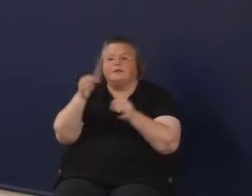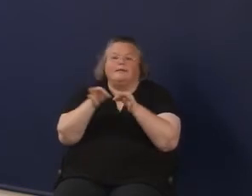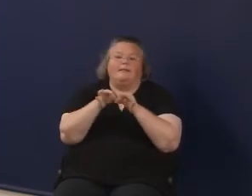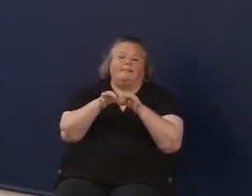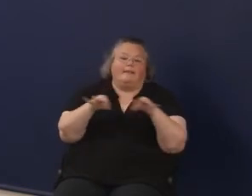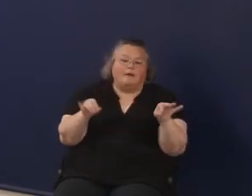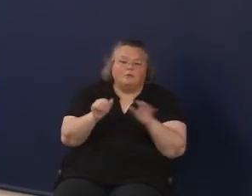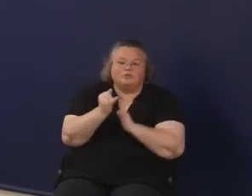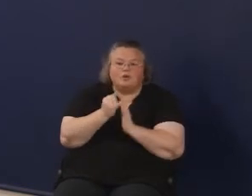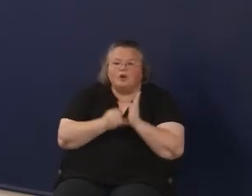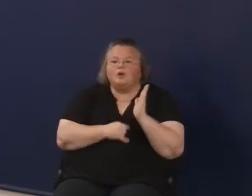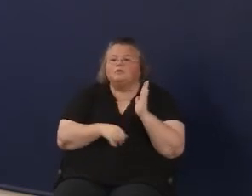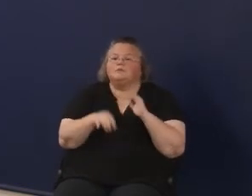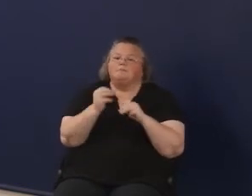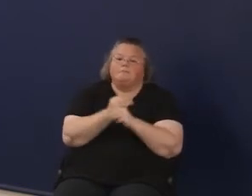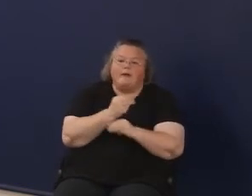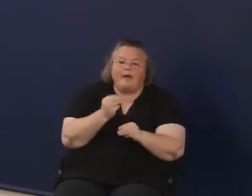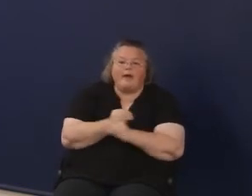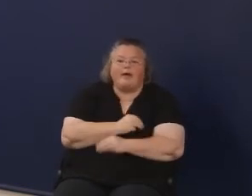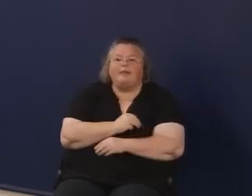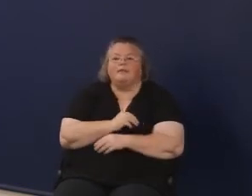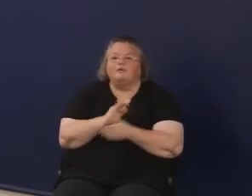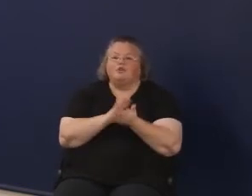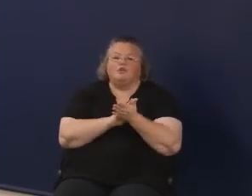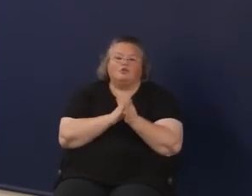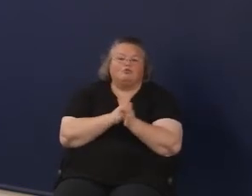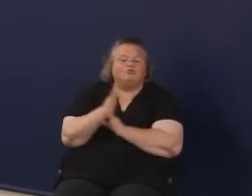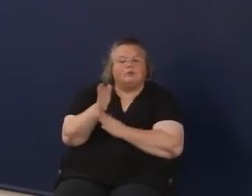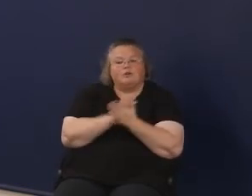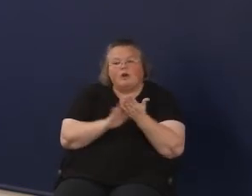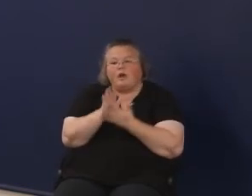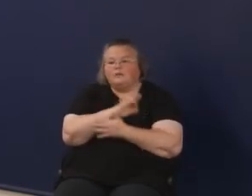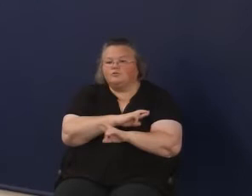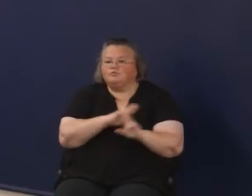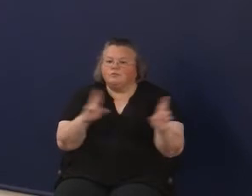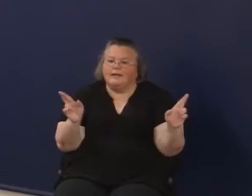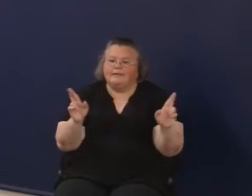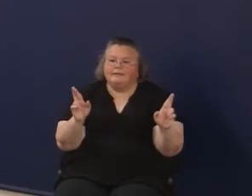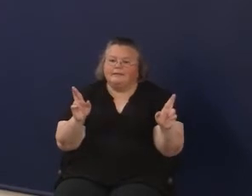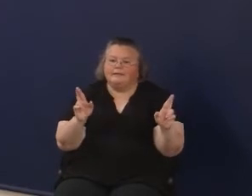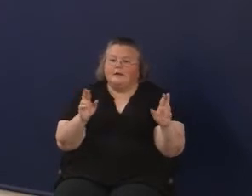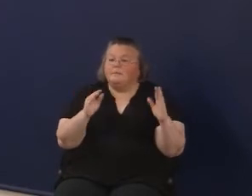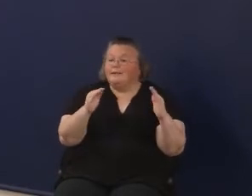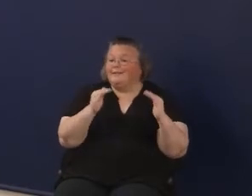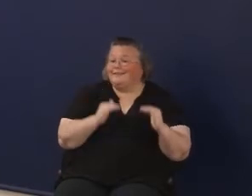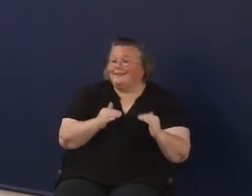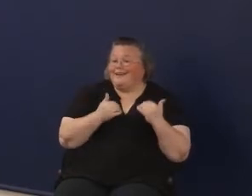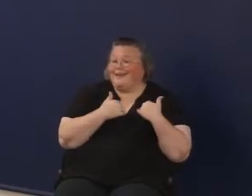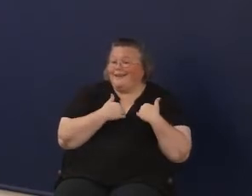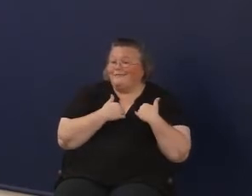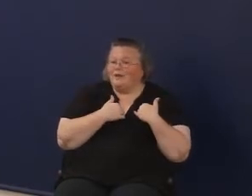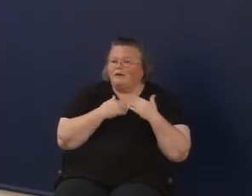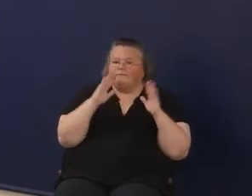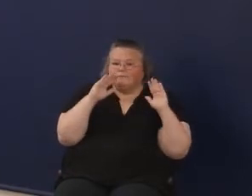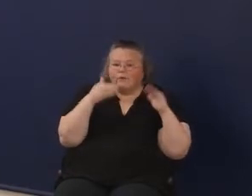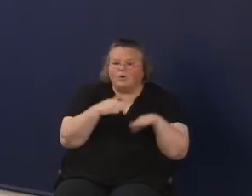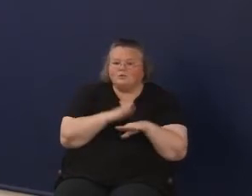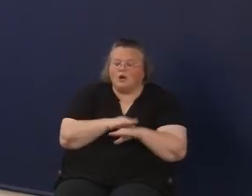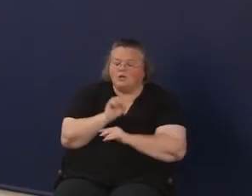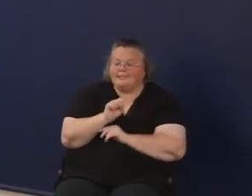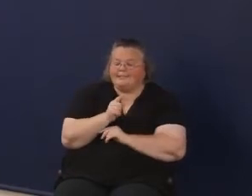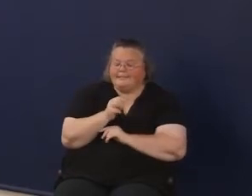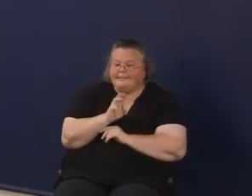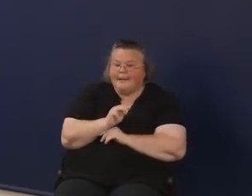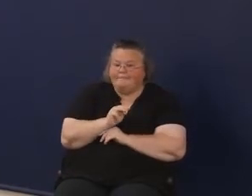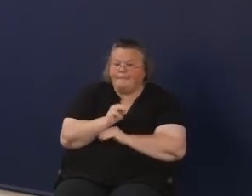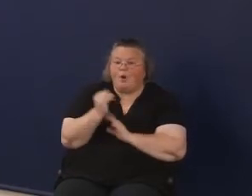career and college readiness. This is like stuff that we are more traditionally used to. You can see what they put underneath of that, though, is a focus on STEM, arts,